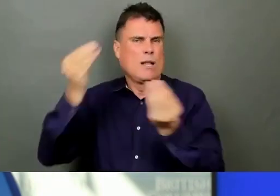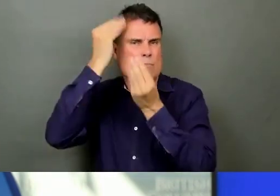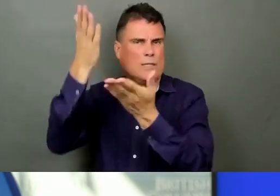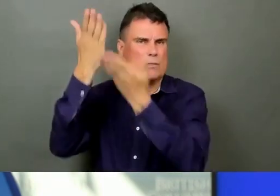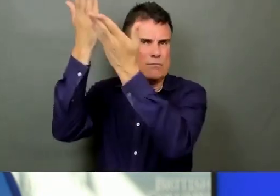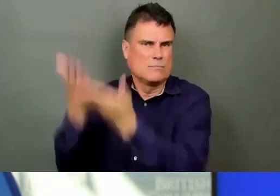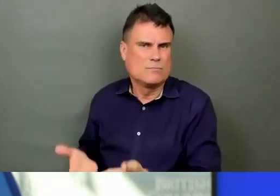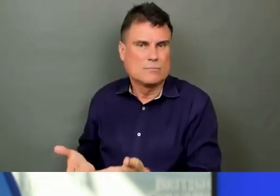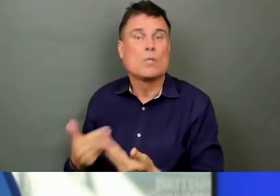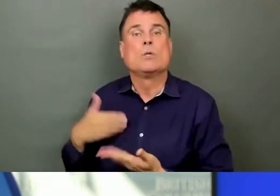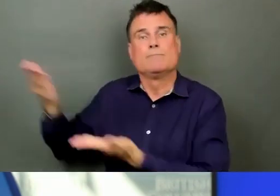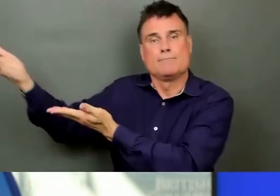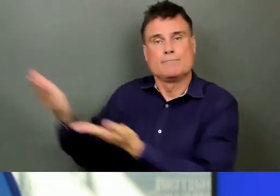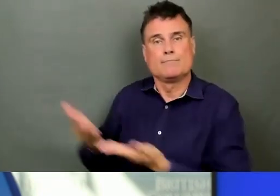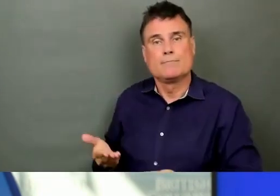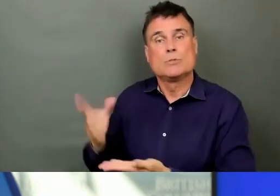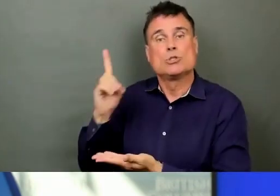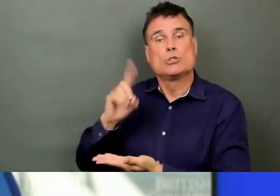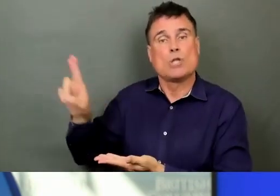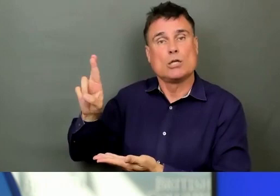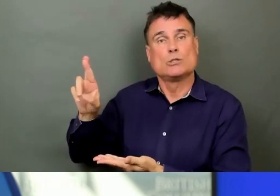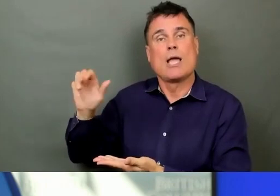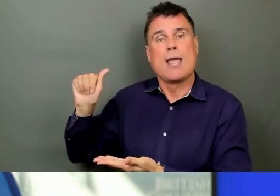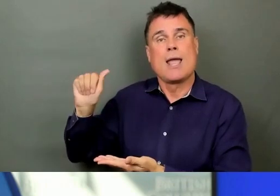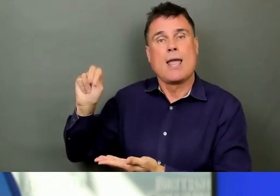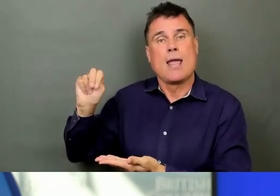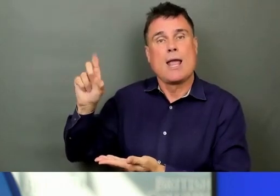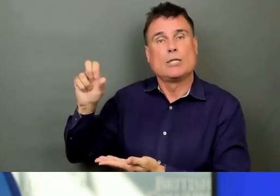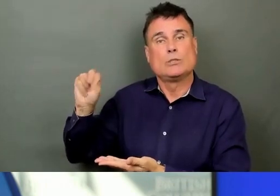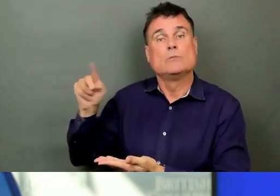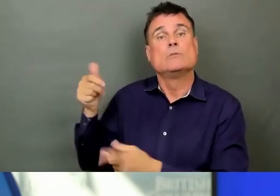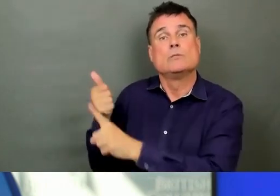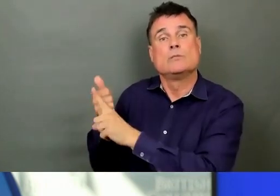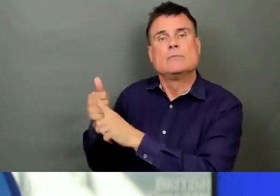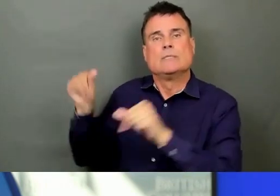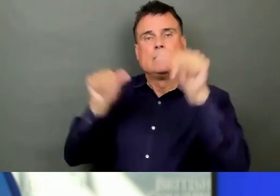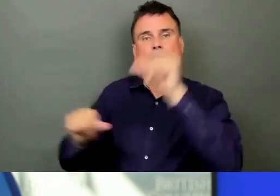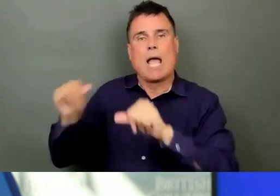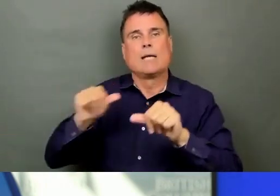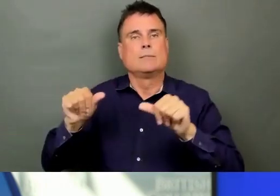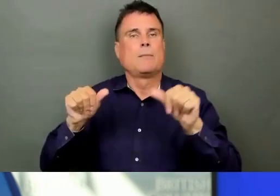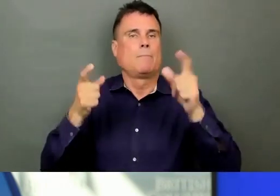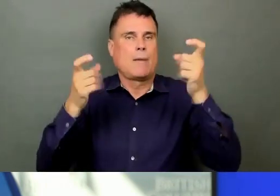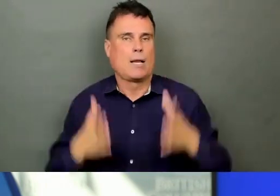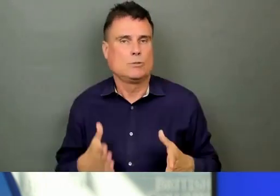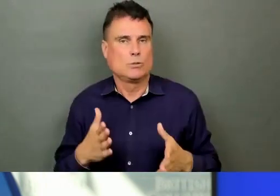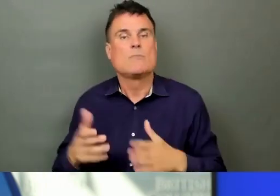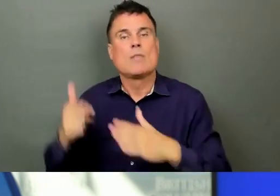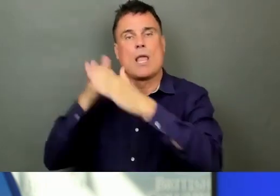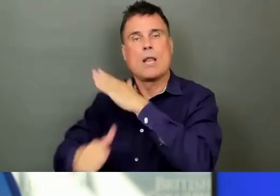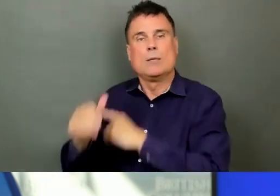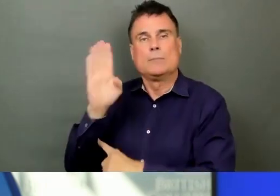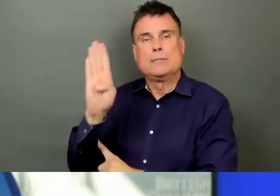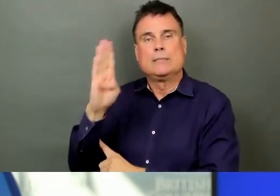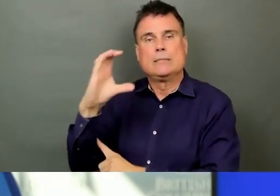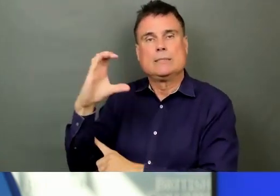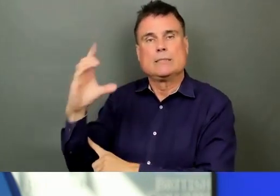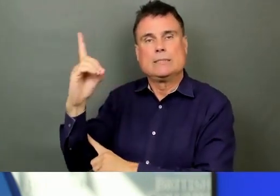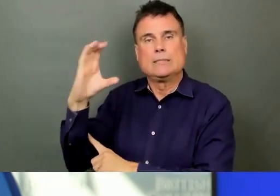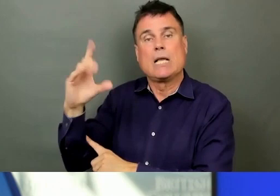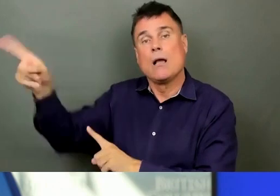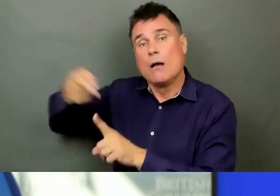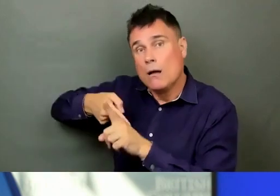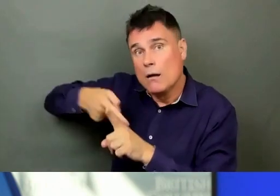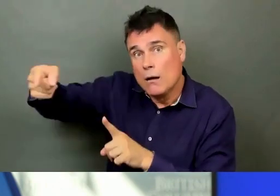the scientific director of environmental health at the BC Centre for Disease Control. She's an environmental epidemiologist and she's been studying the health effects of